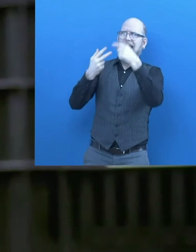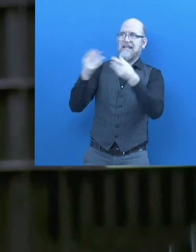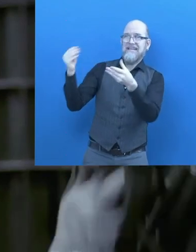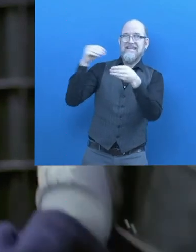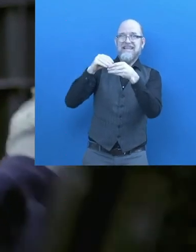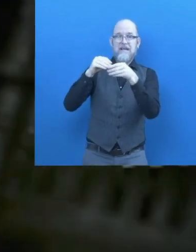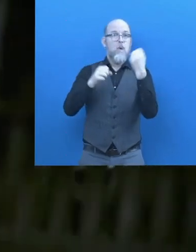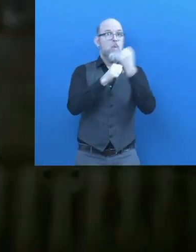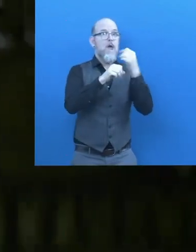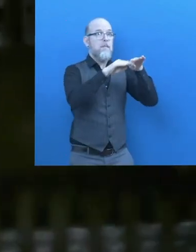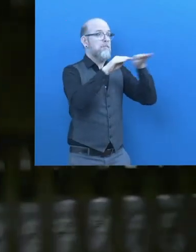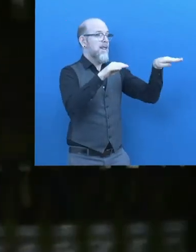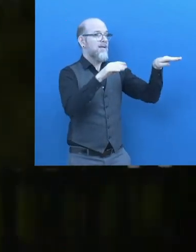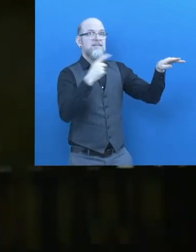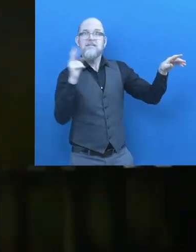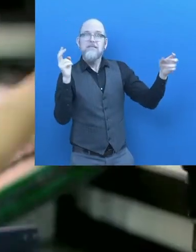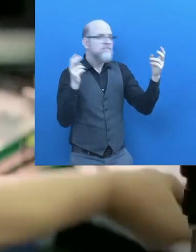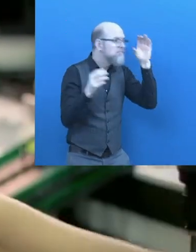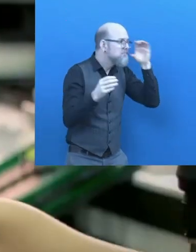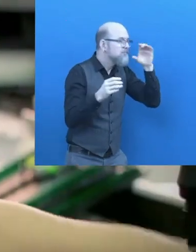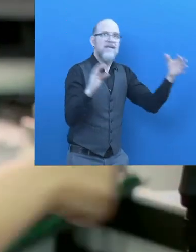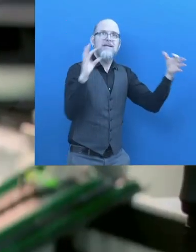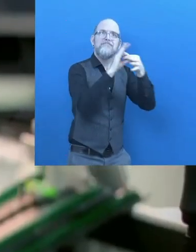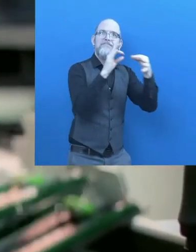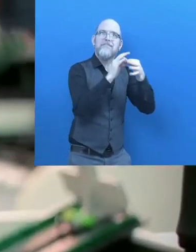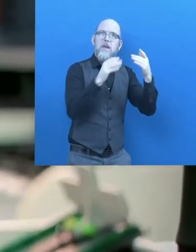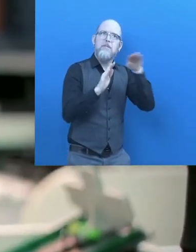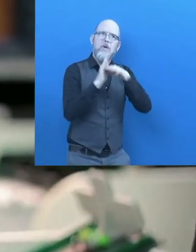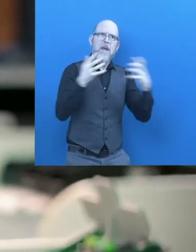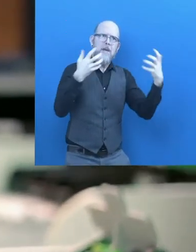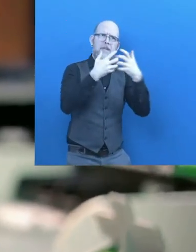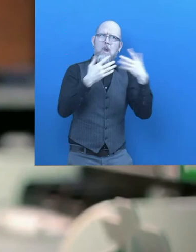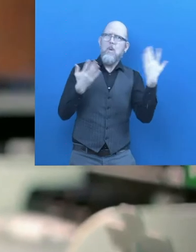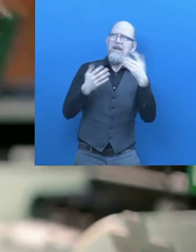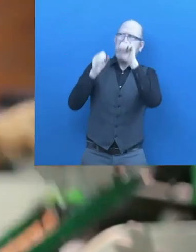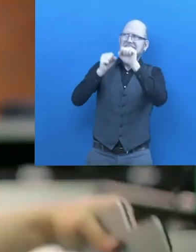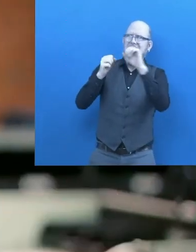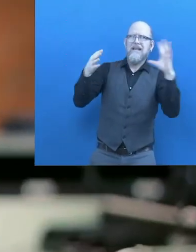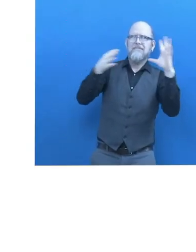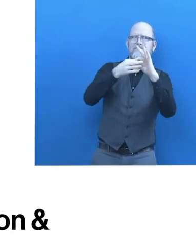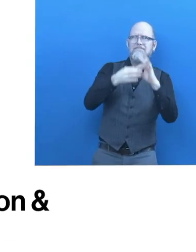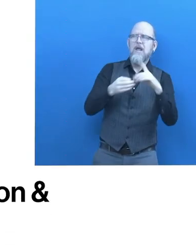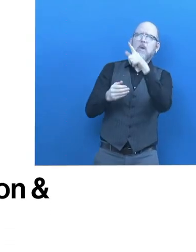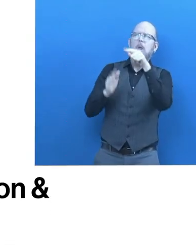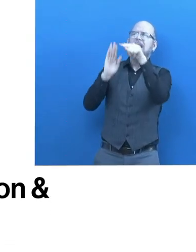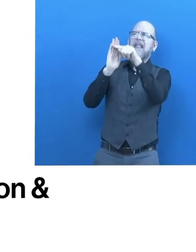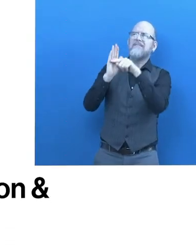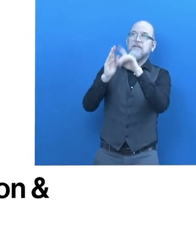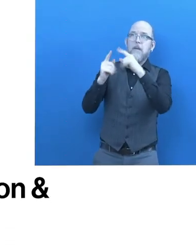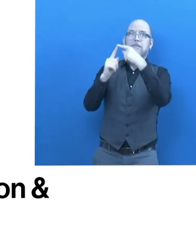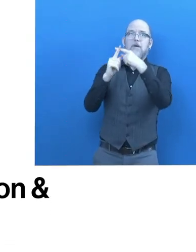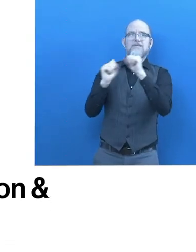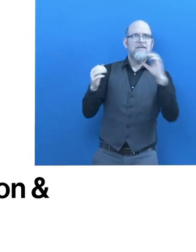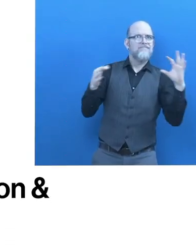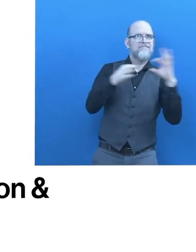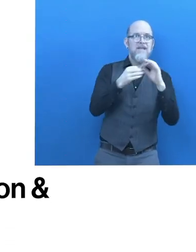candidate with the right job opportunity. Focus on their potential and not their disability. How does Eagle Light